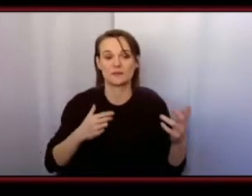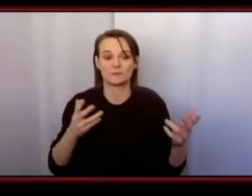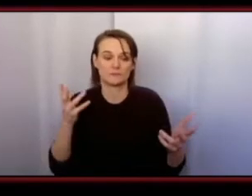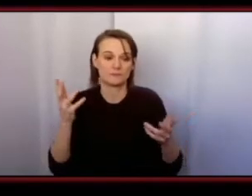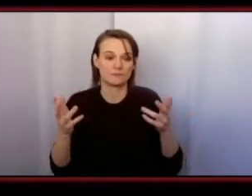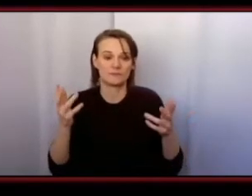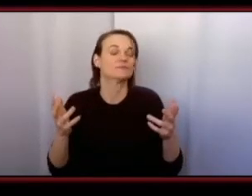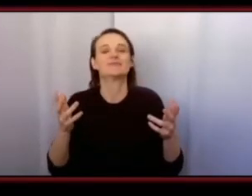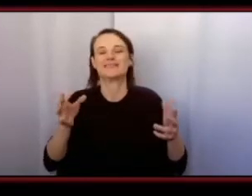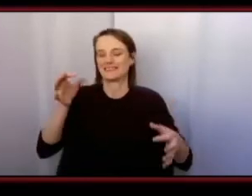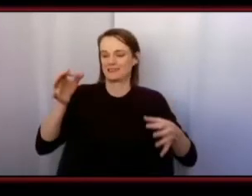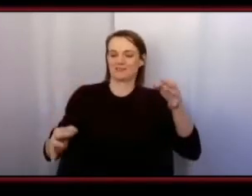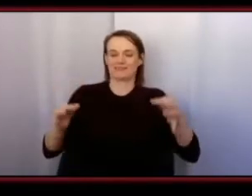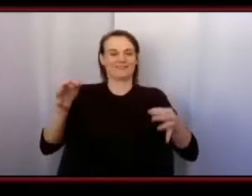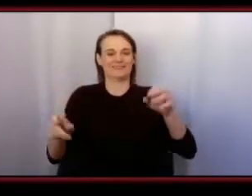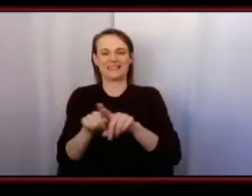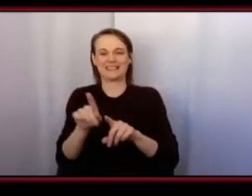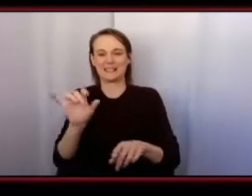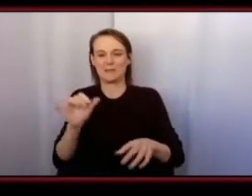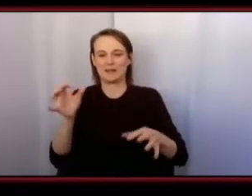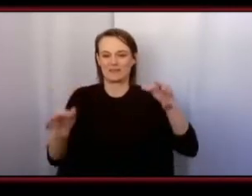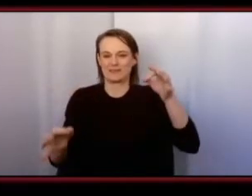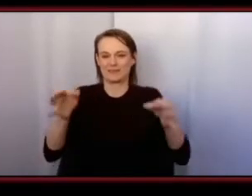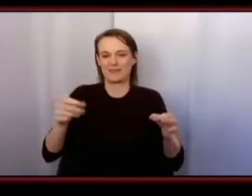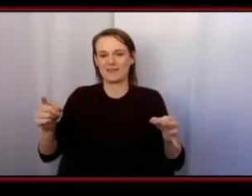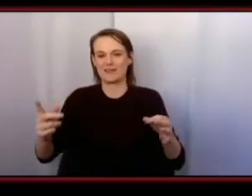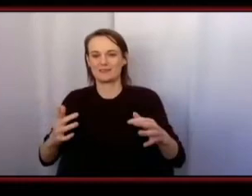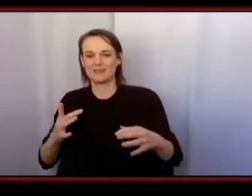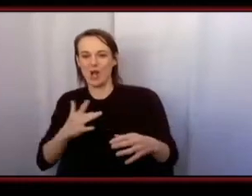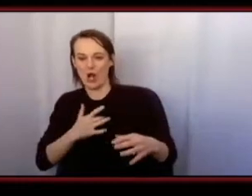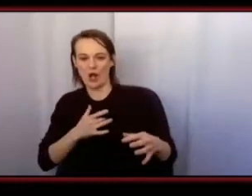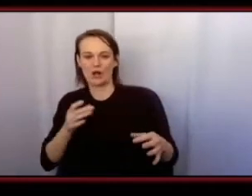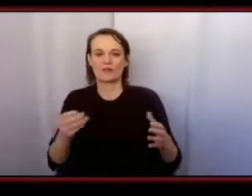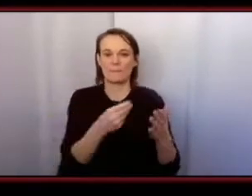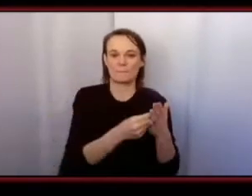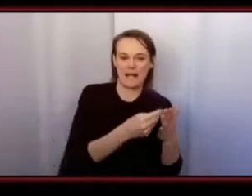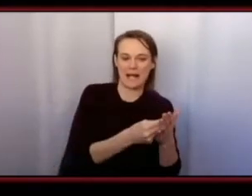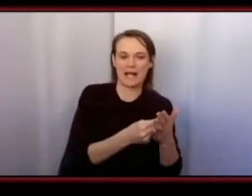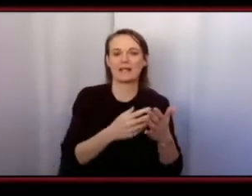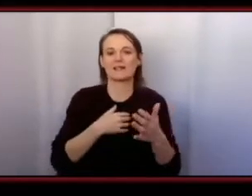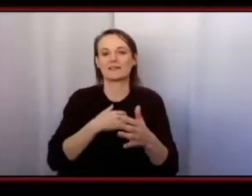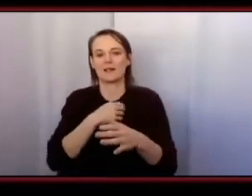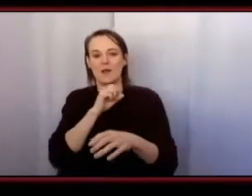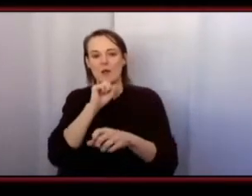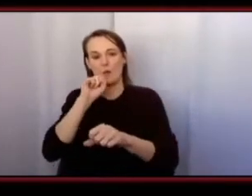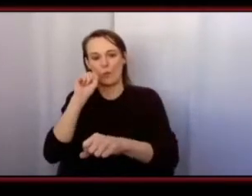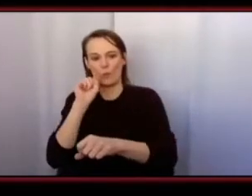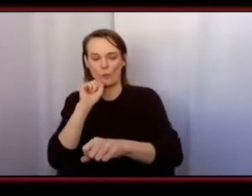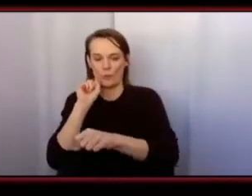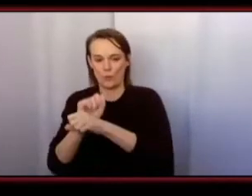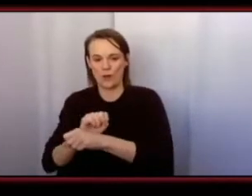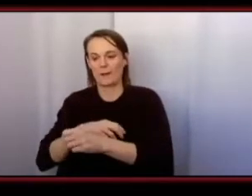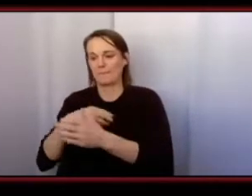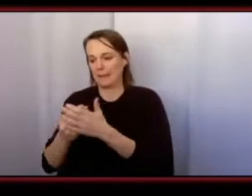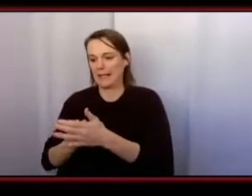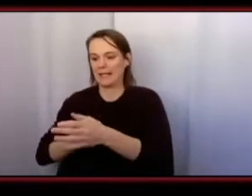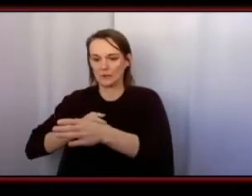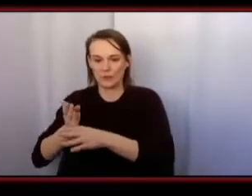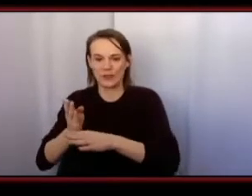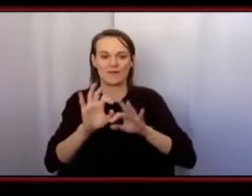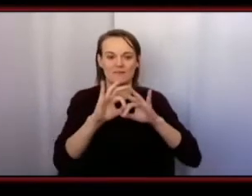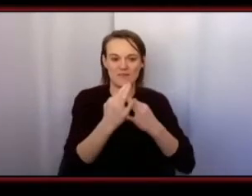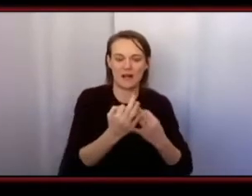so it was justice scale so one side had a heart one side had money and uh work money career family love friendship you have to balance to succeed